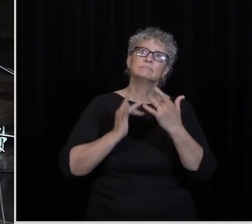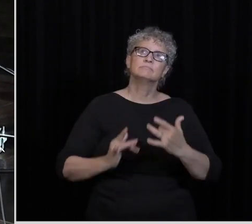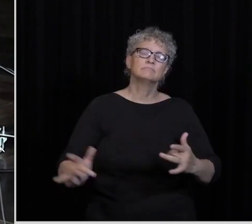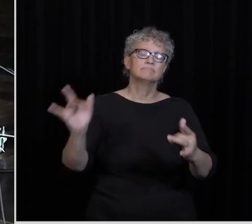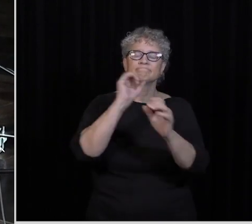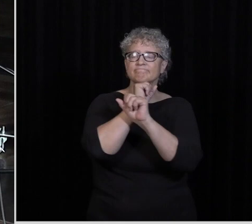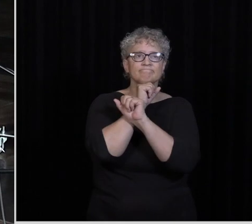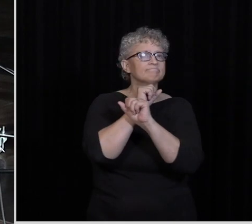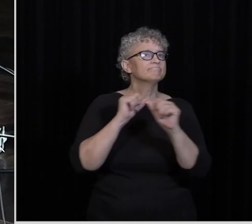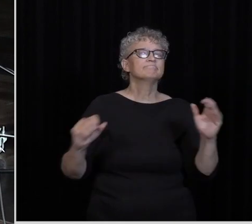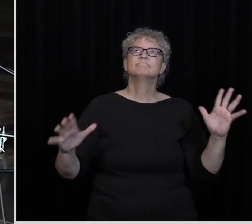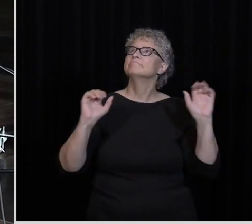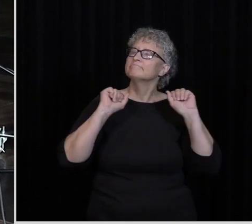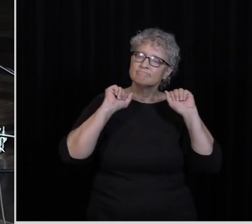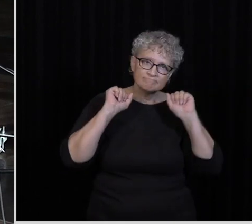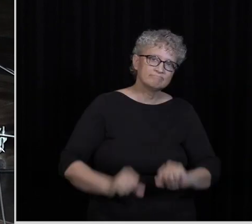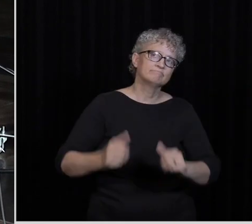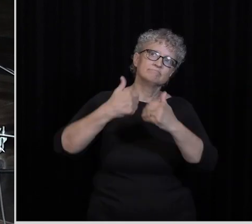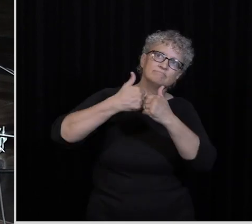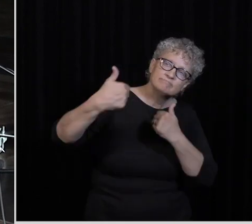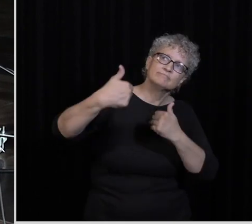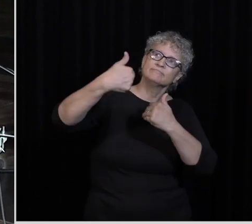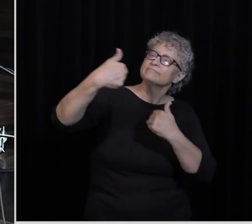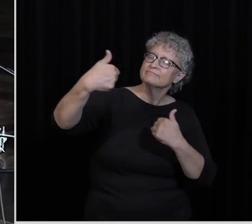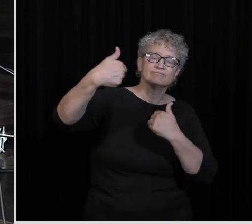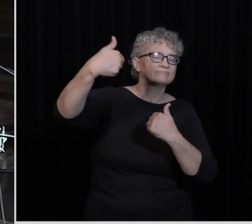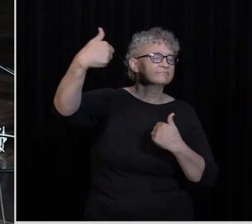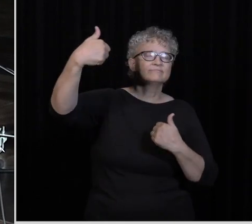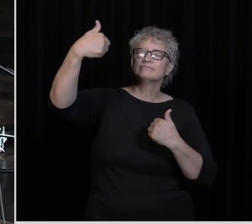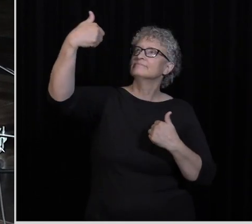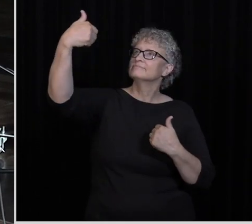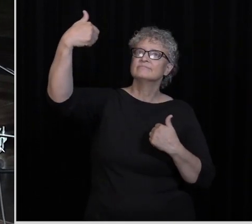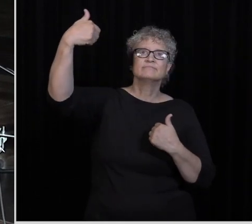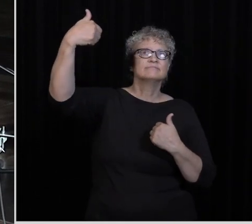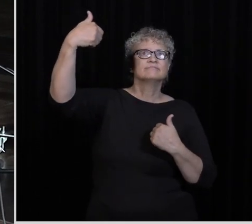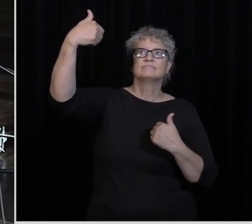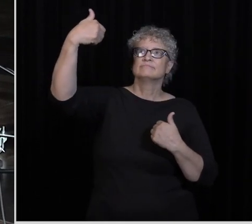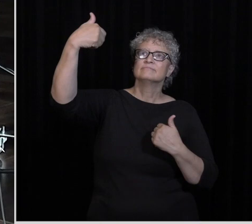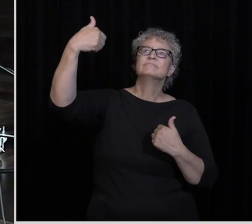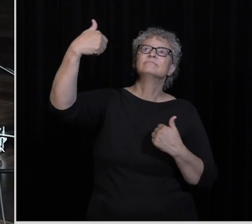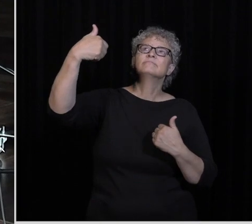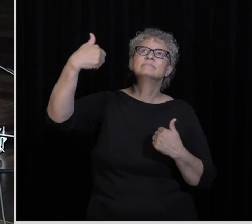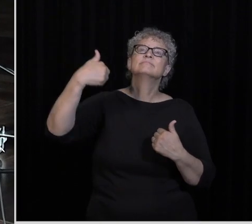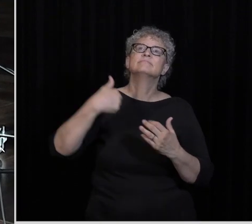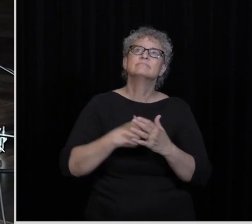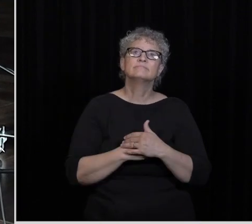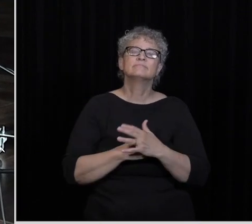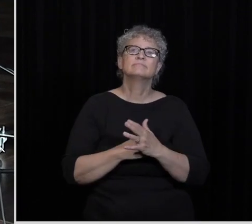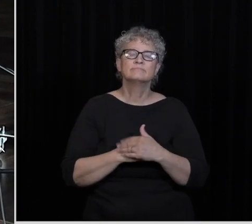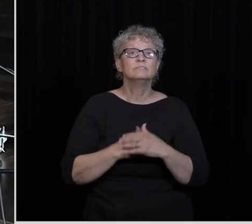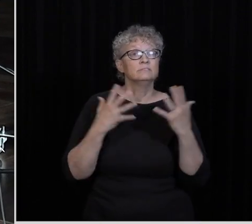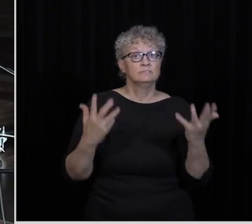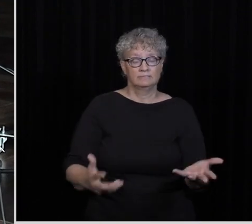For nothing can keep us apart So